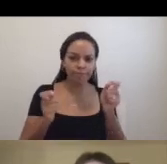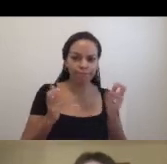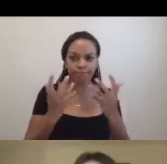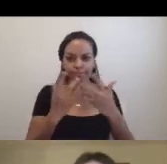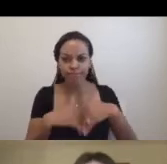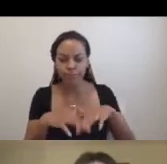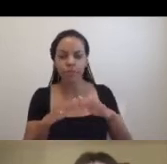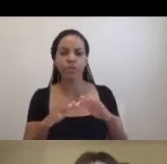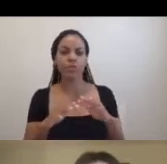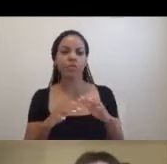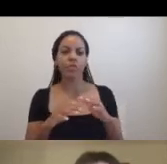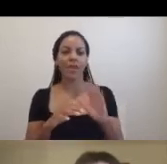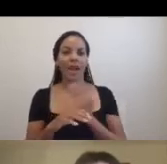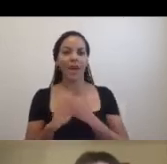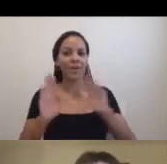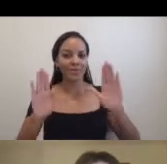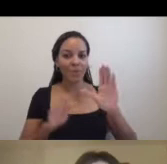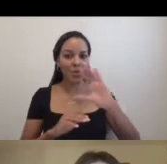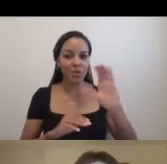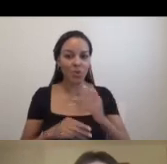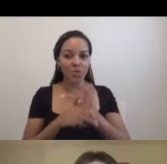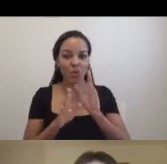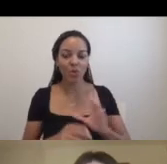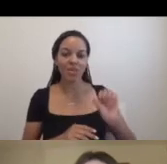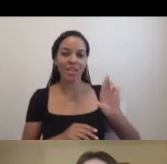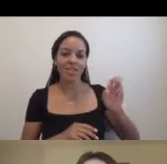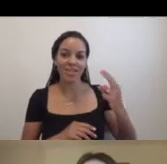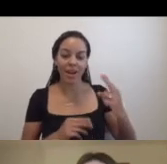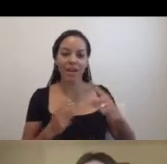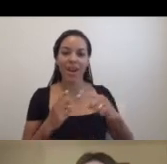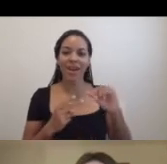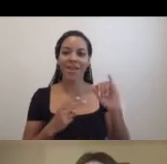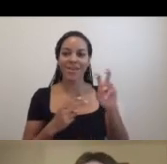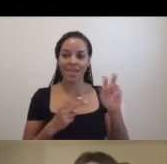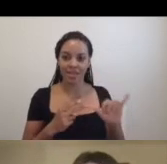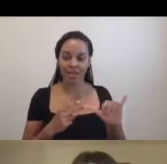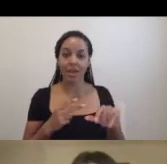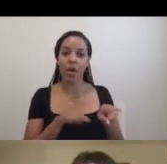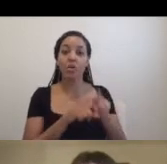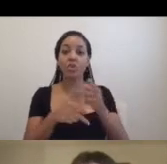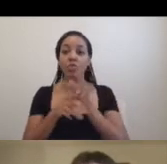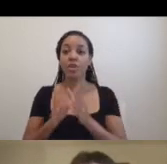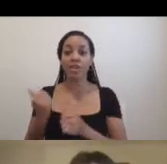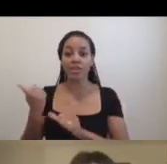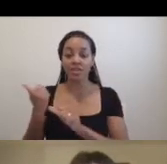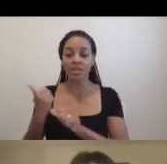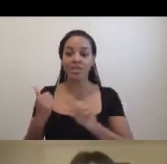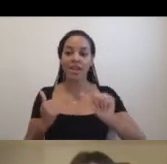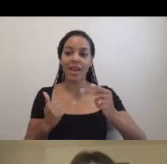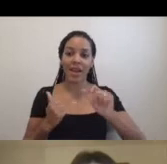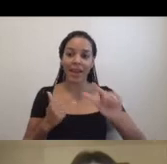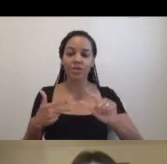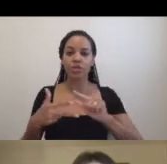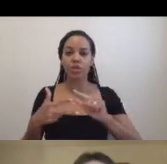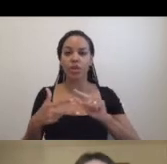our fantastic Zoom producers, Sarah O'Connell and Izzy Dow, as well as our production assistants, Agil Martinez and Amy